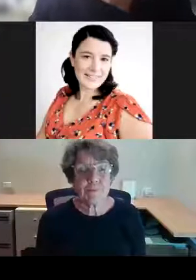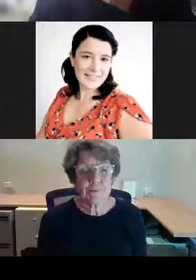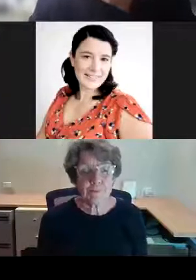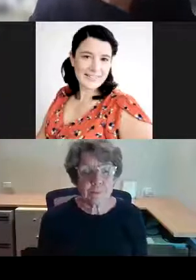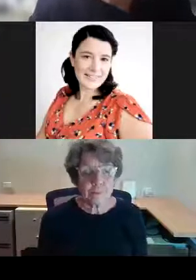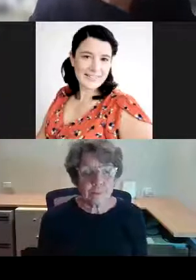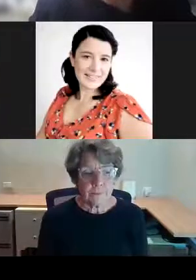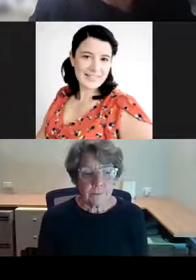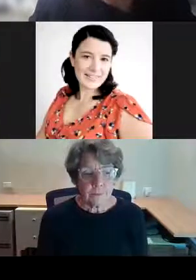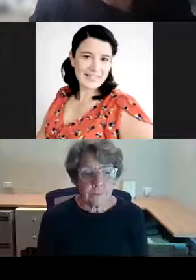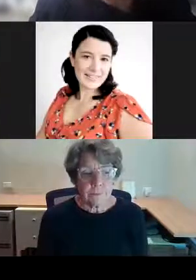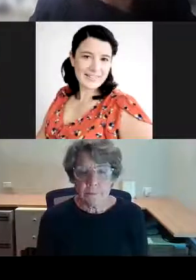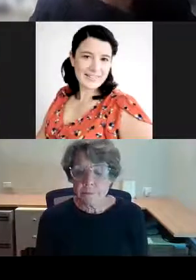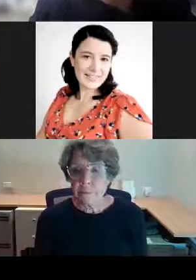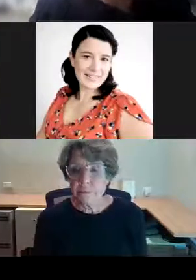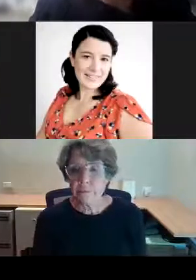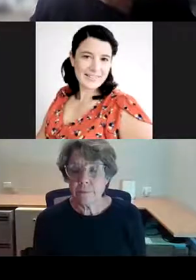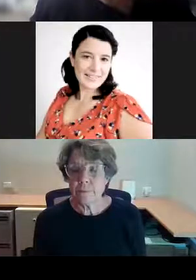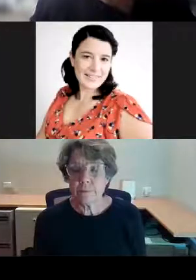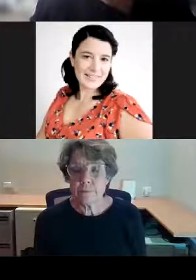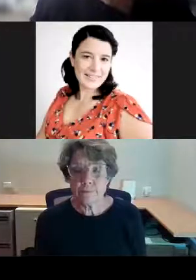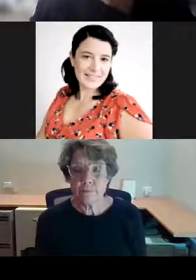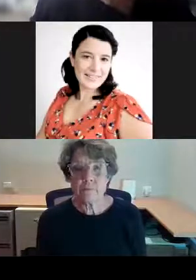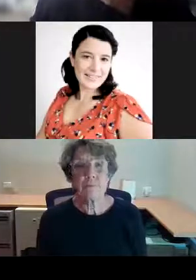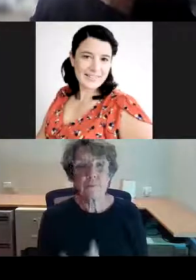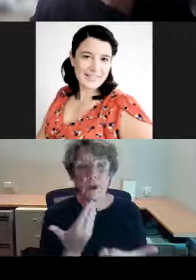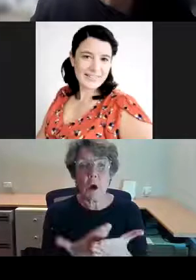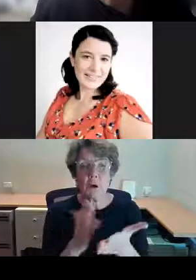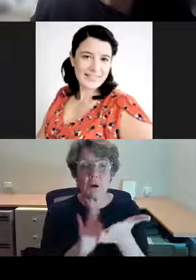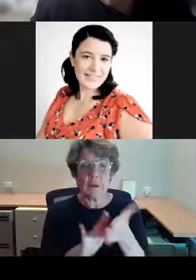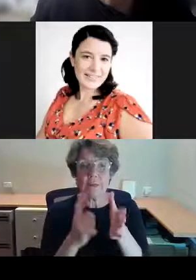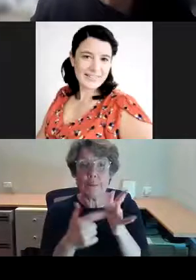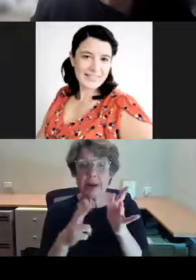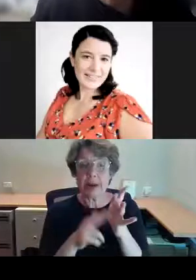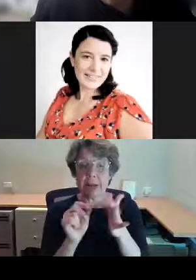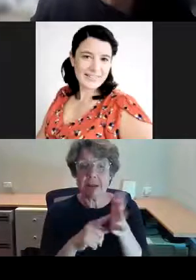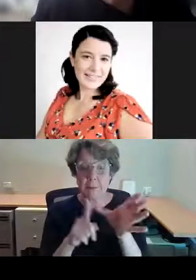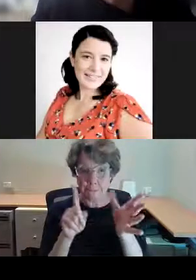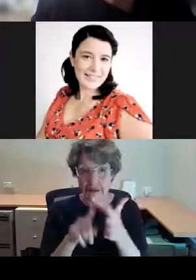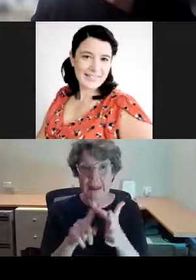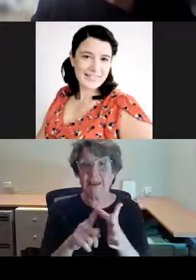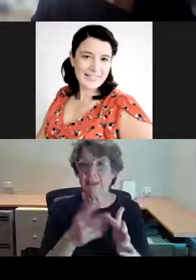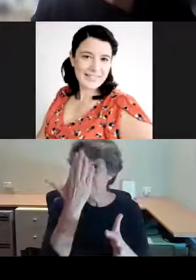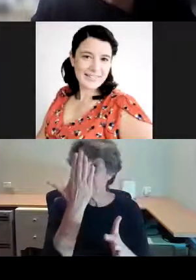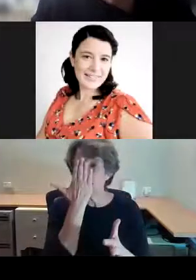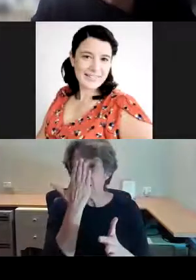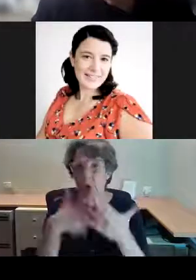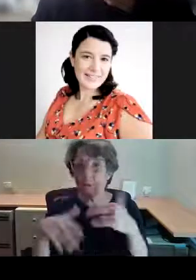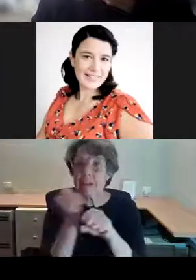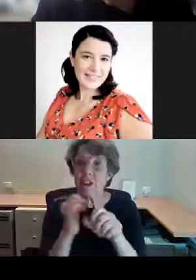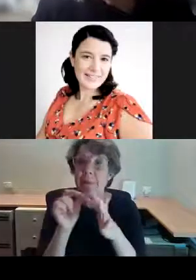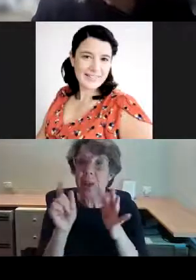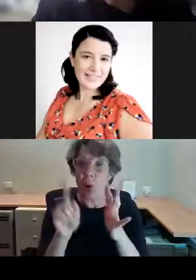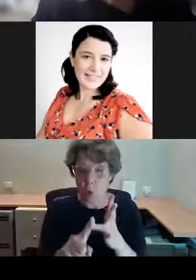On the Martin Place facade of the GPO are some